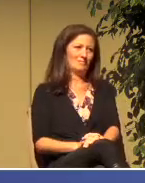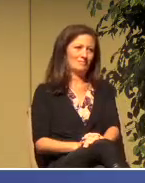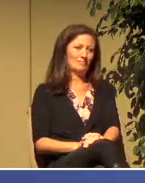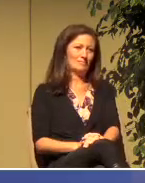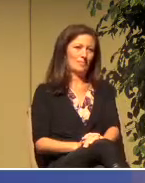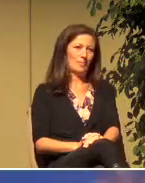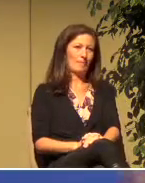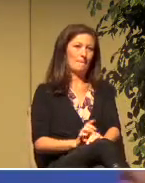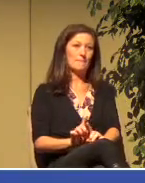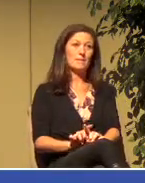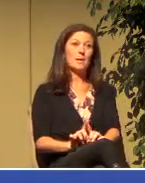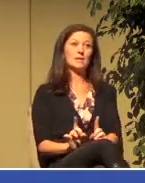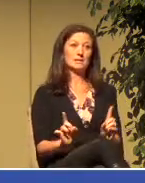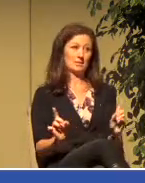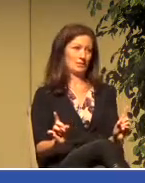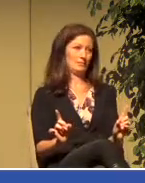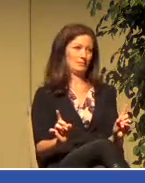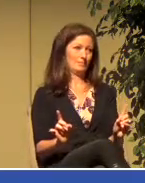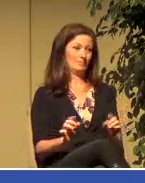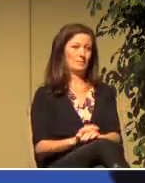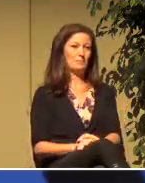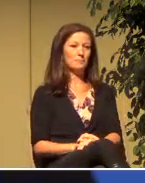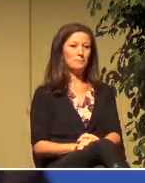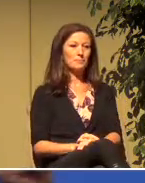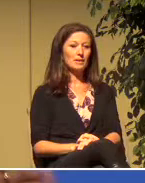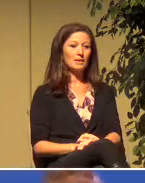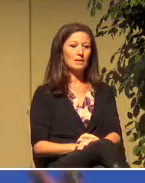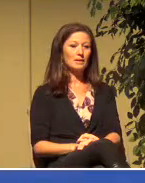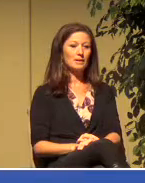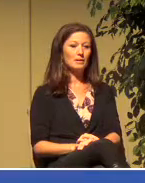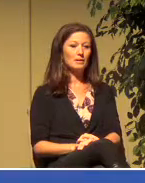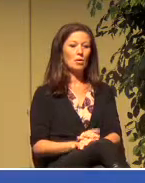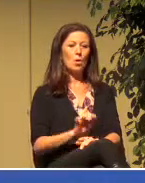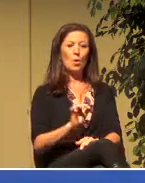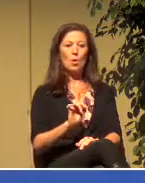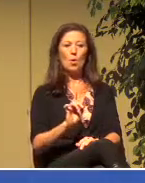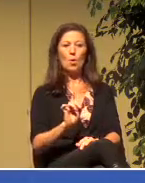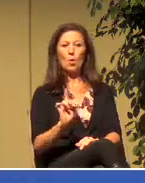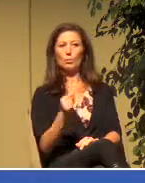But there is only one other time that a voice came from heaven